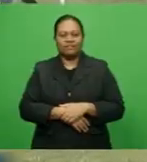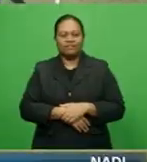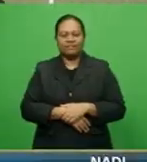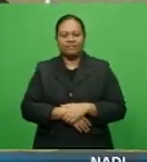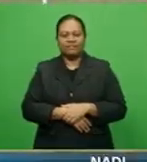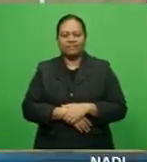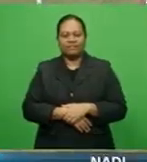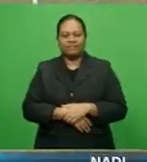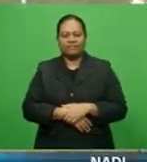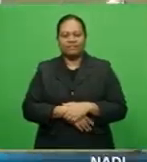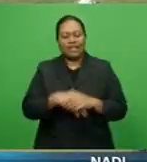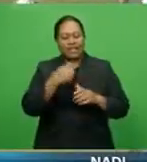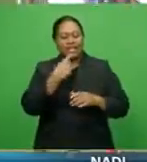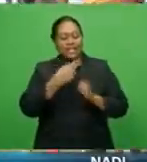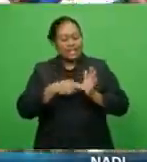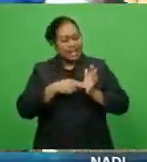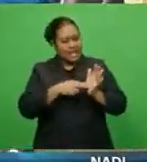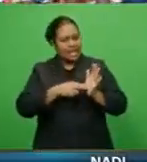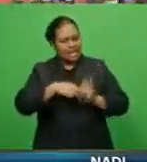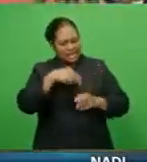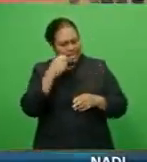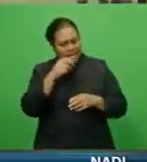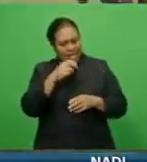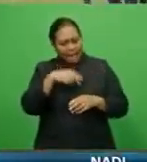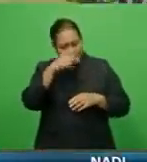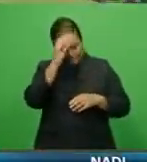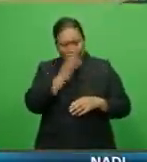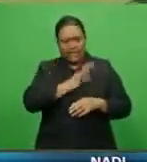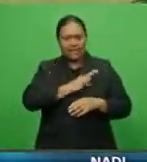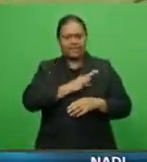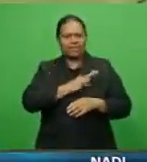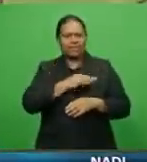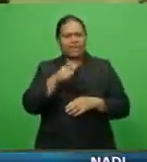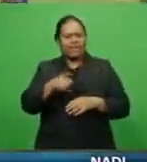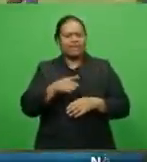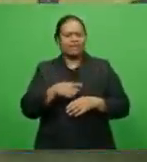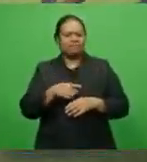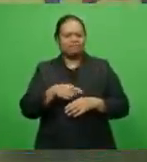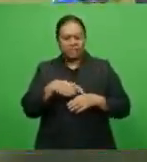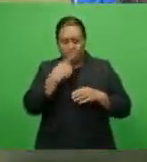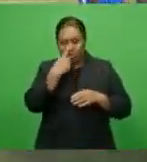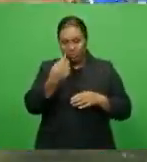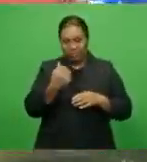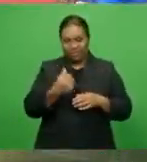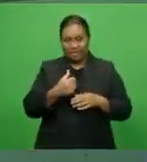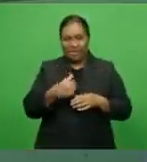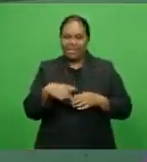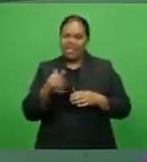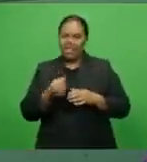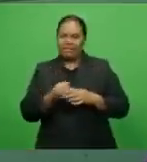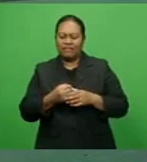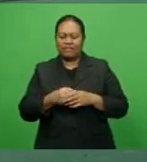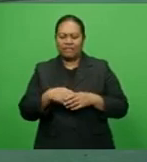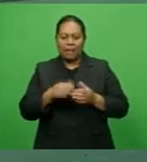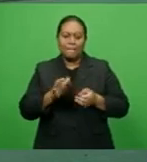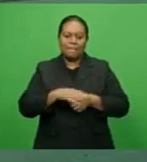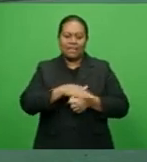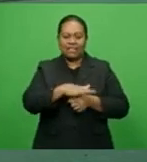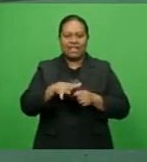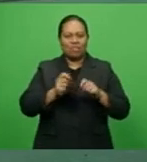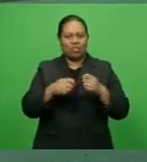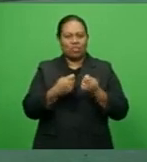The jet setters believe the mistakes made by Yasawa paved a way for their win. Yes, definitely.